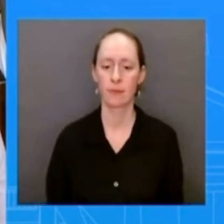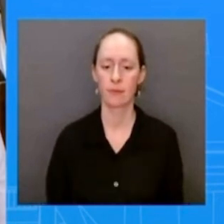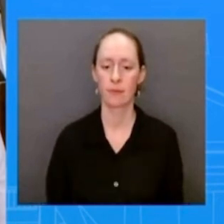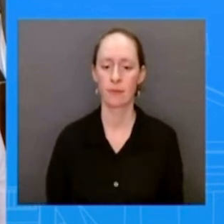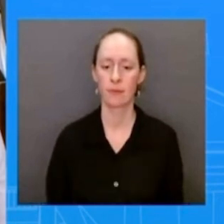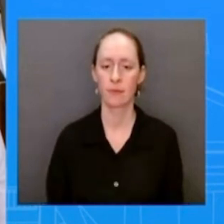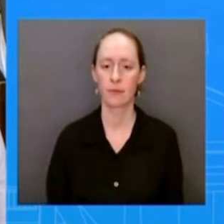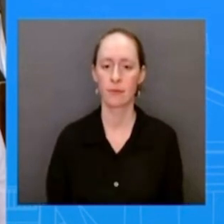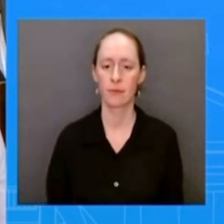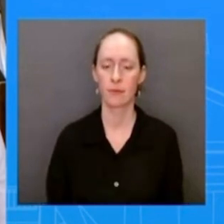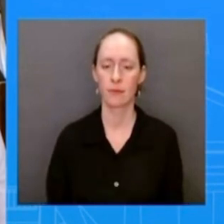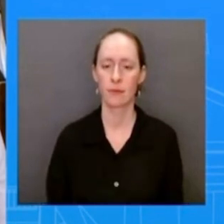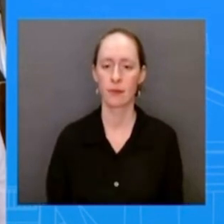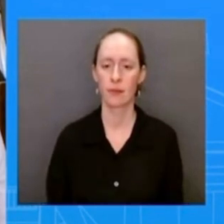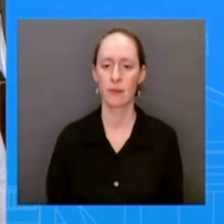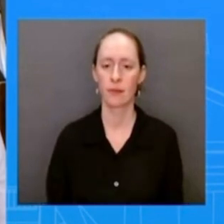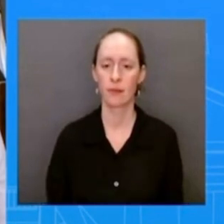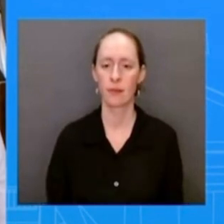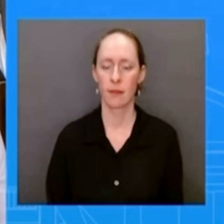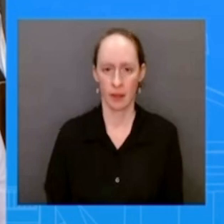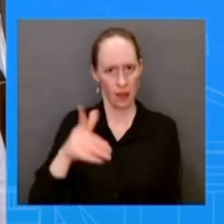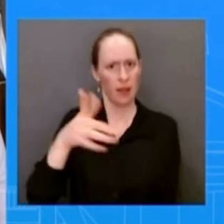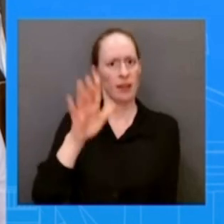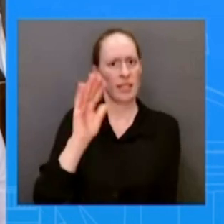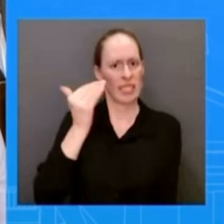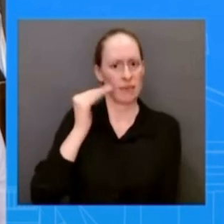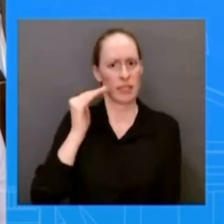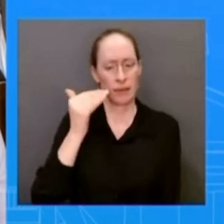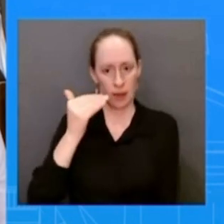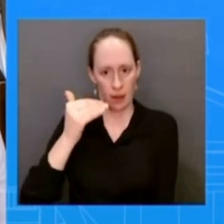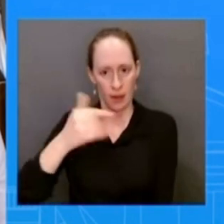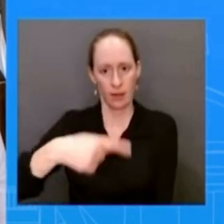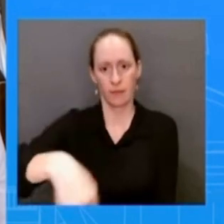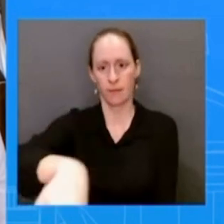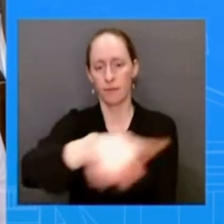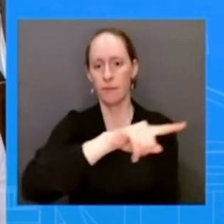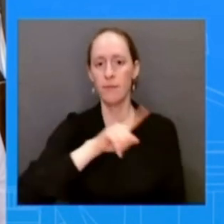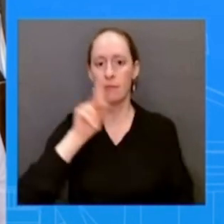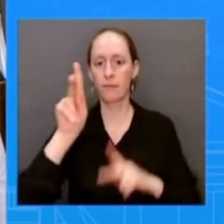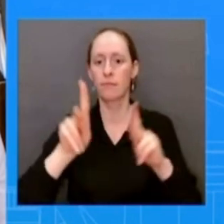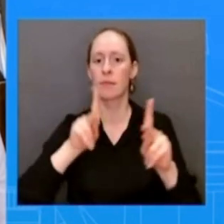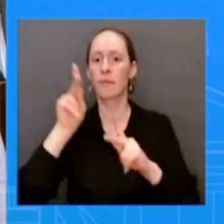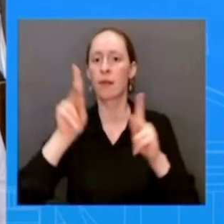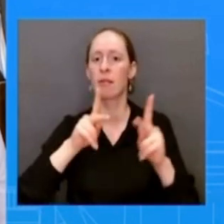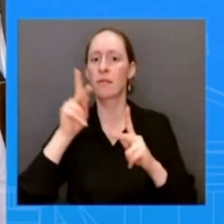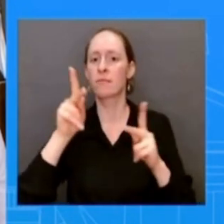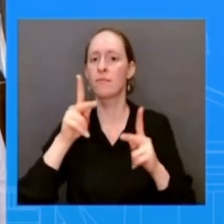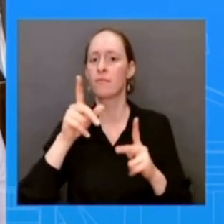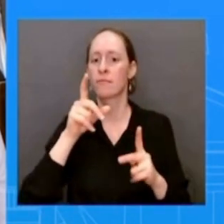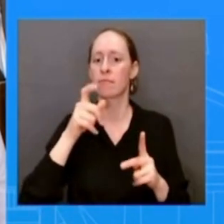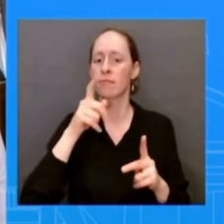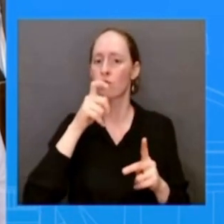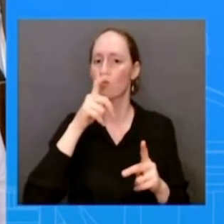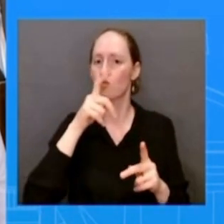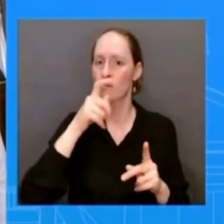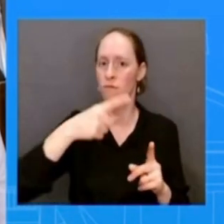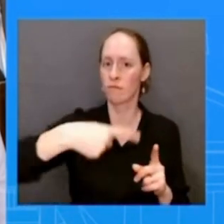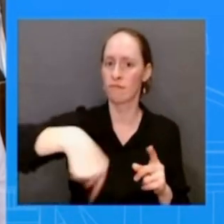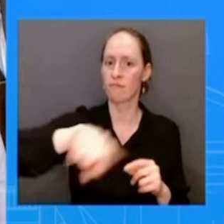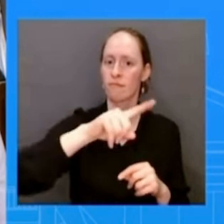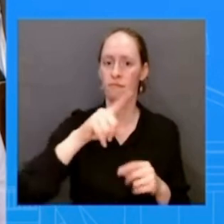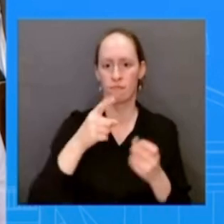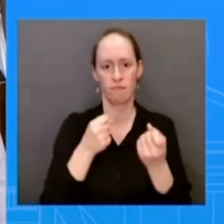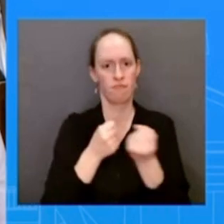can you tell us whether you think this was a subject that did chancellor schultz and uh president biden